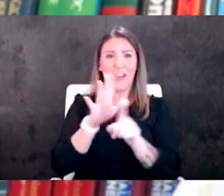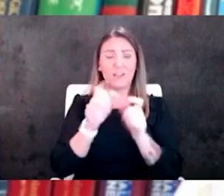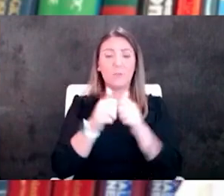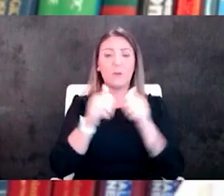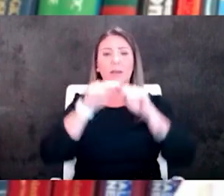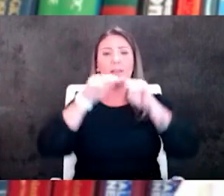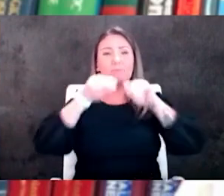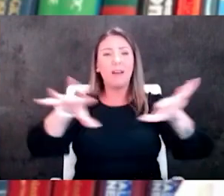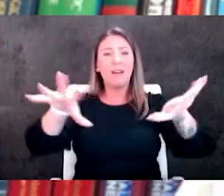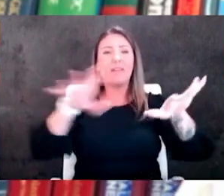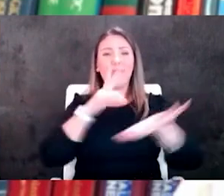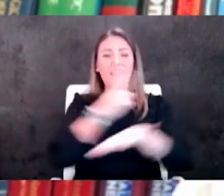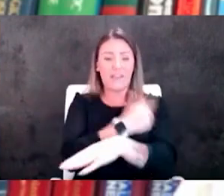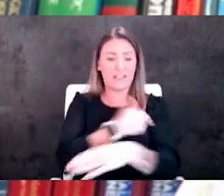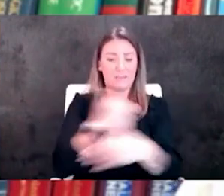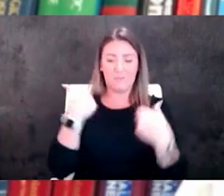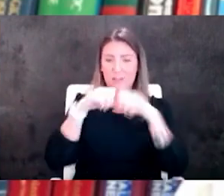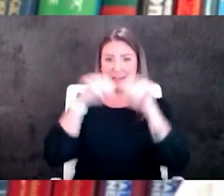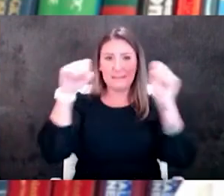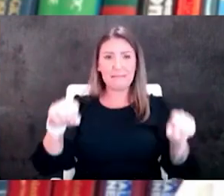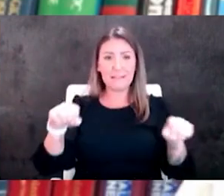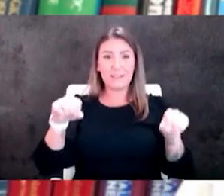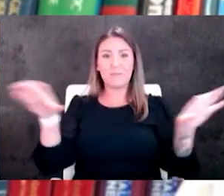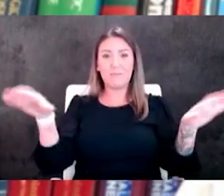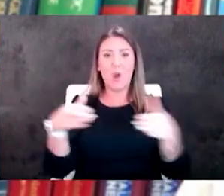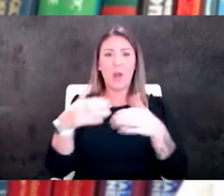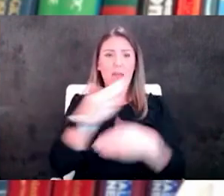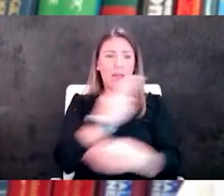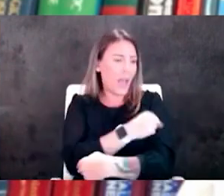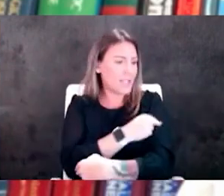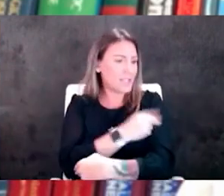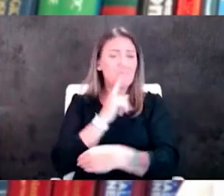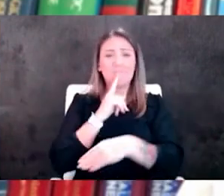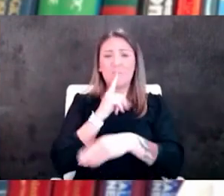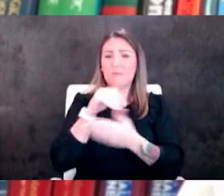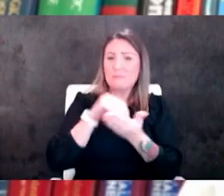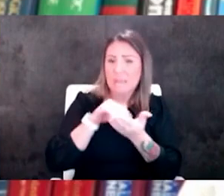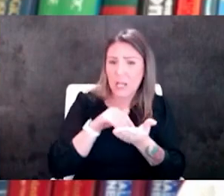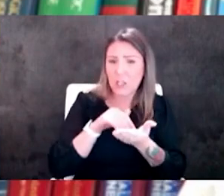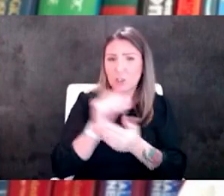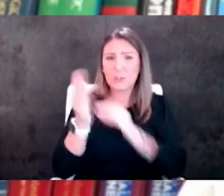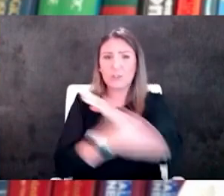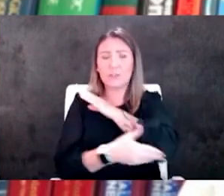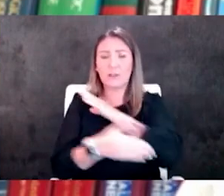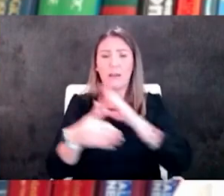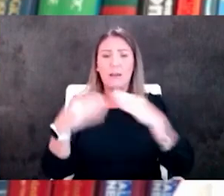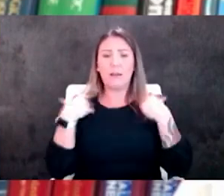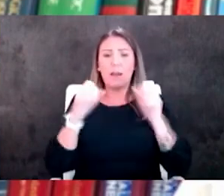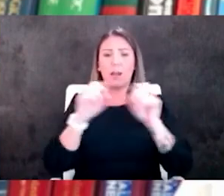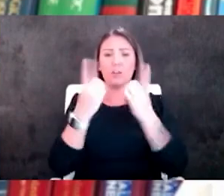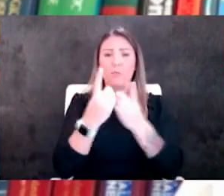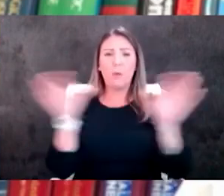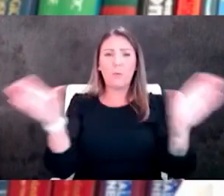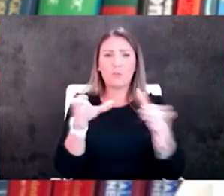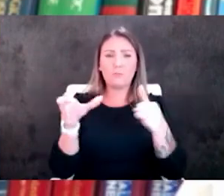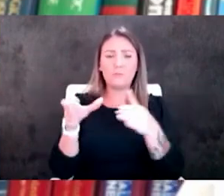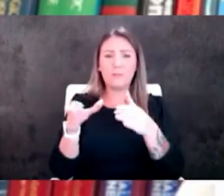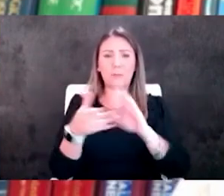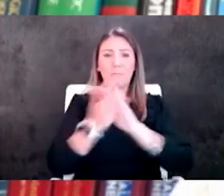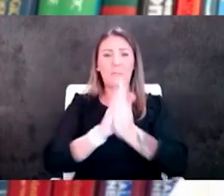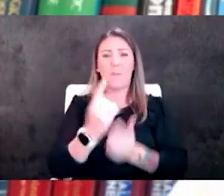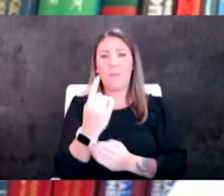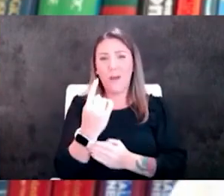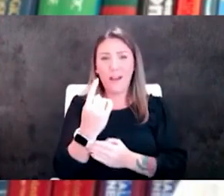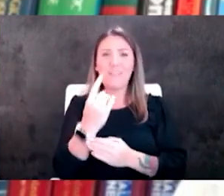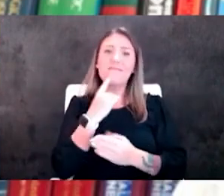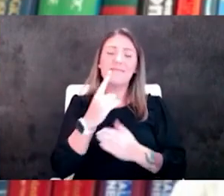it's kind of brought the hospitals and physicians and county health departments in into the picture as a unit and it gives